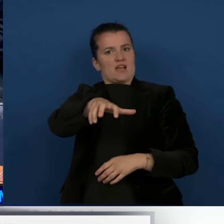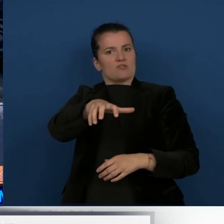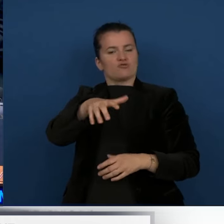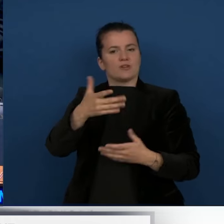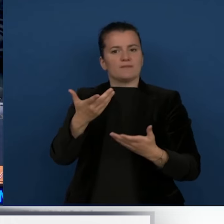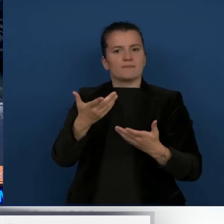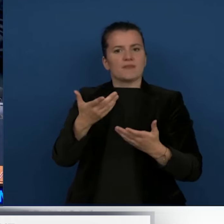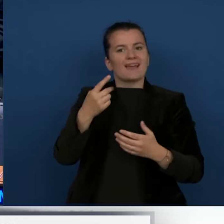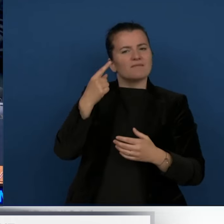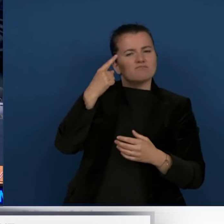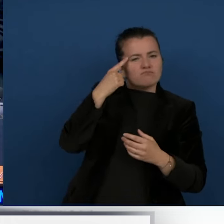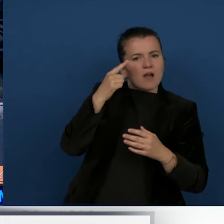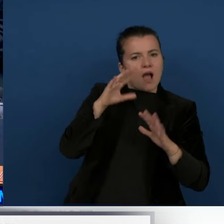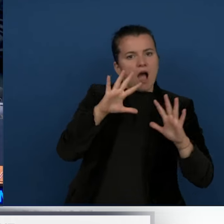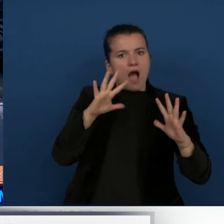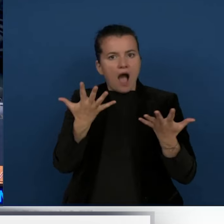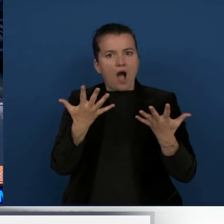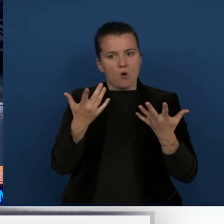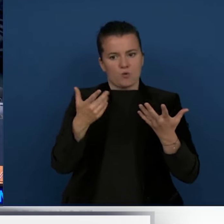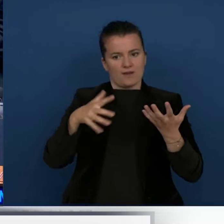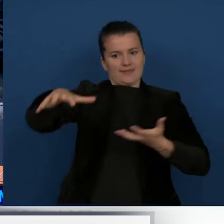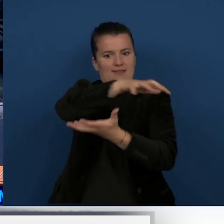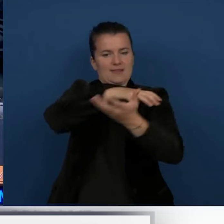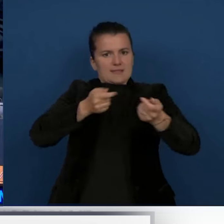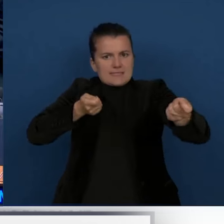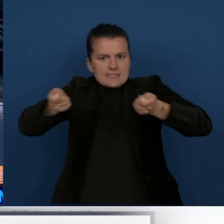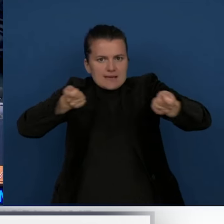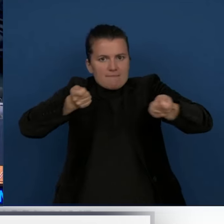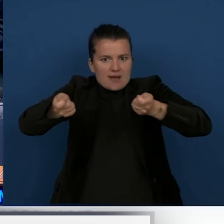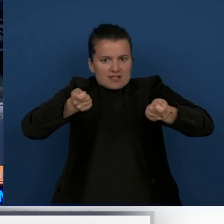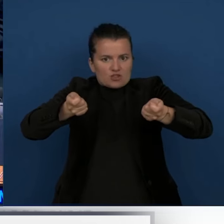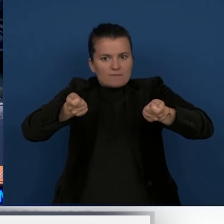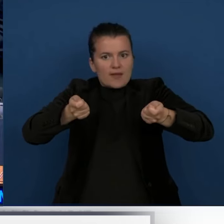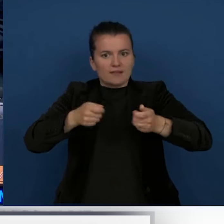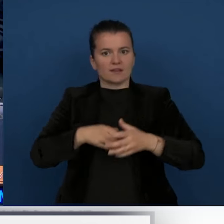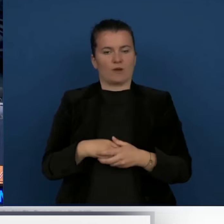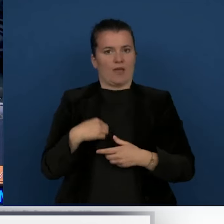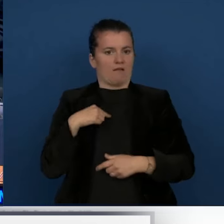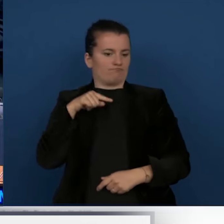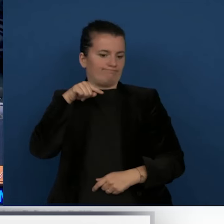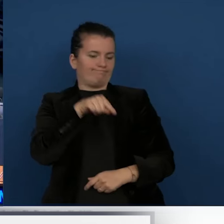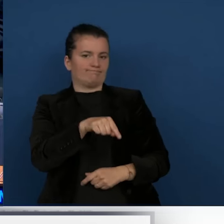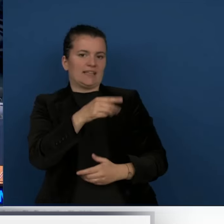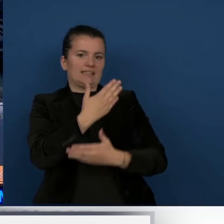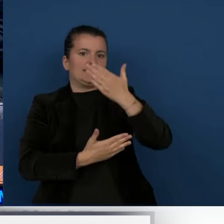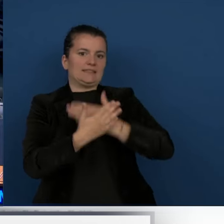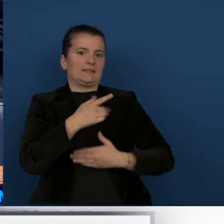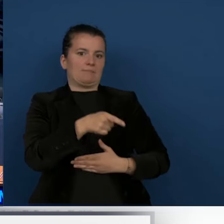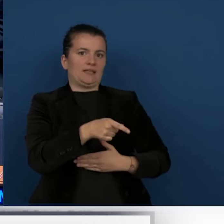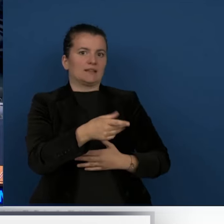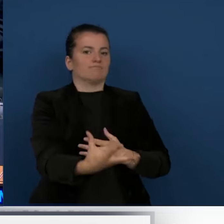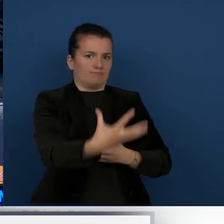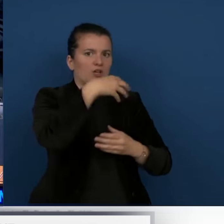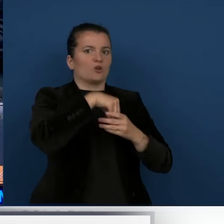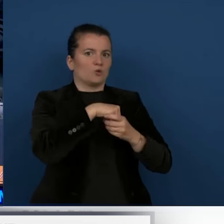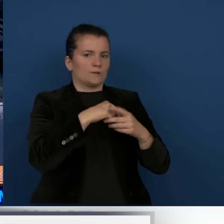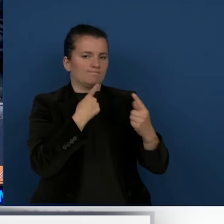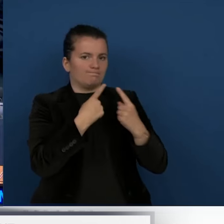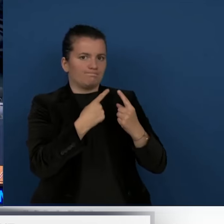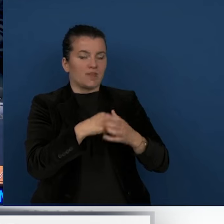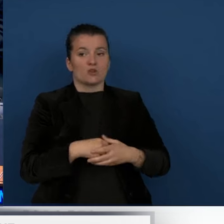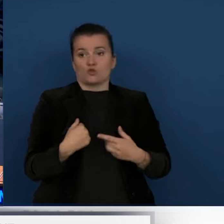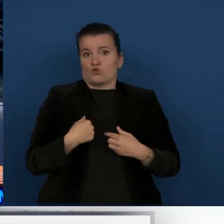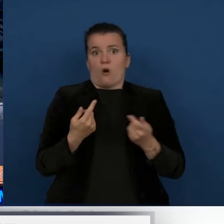Risk Management Platform. This mechanism ensures that persons with disabilities are among the first to receive